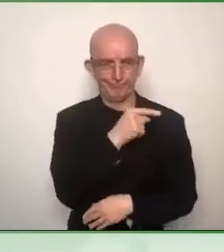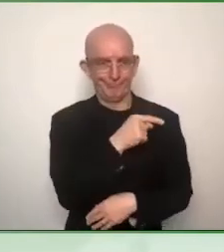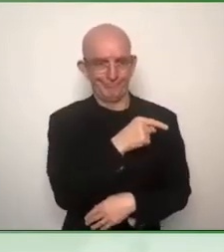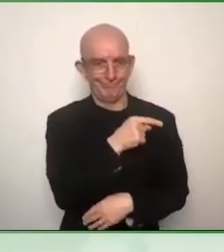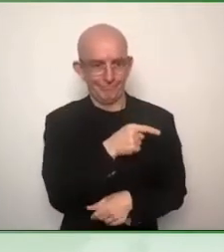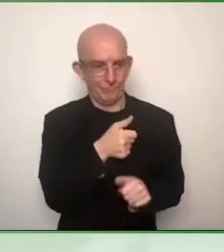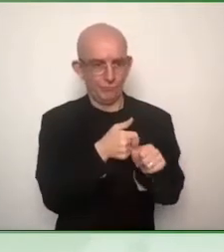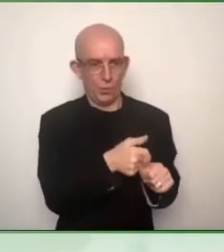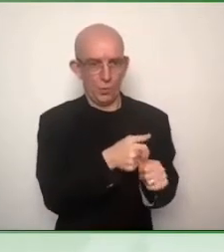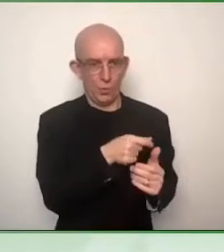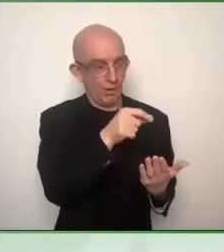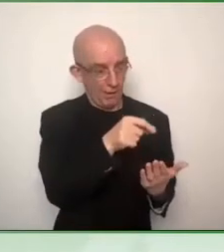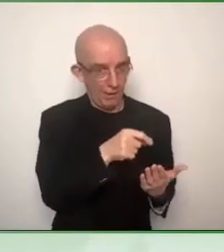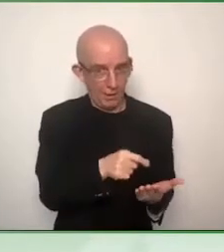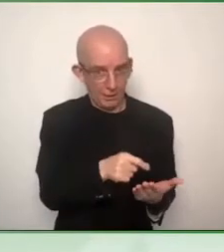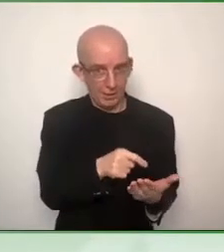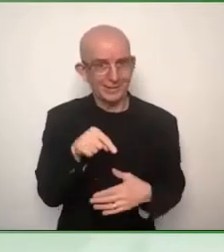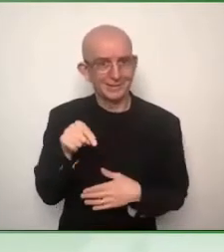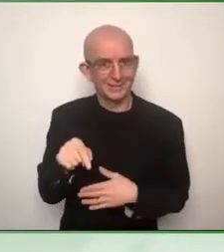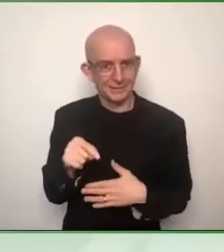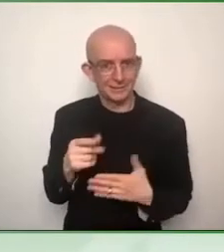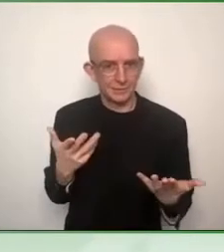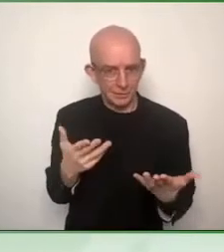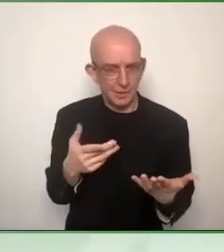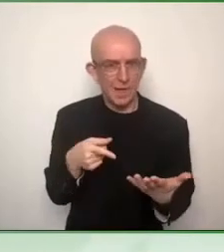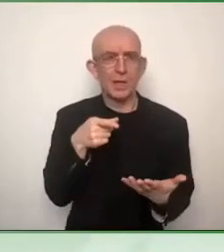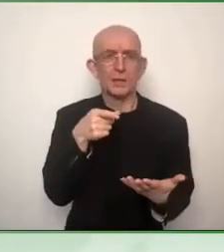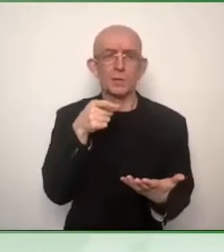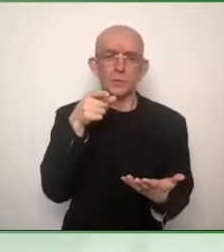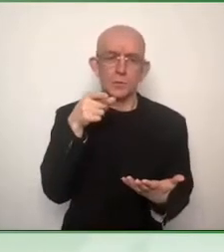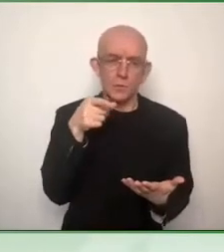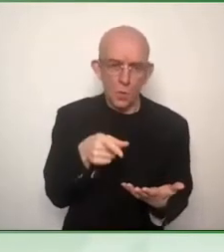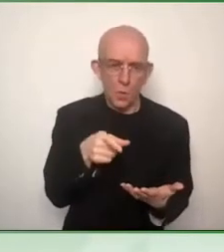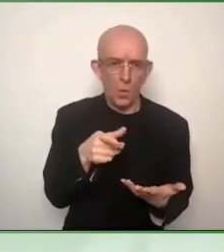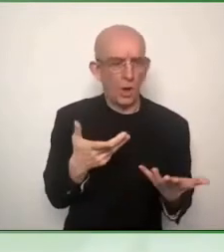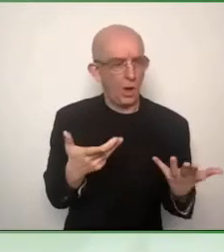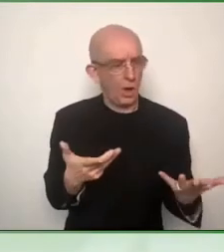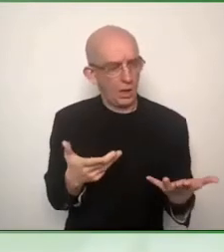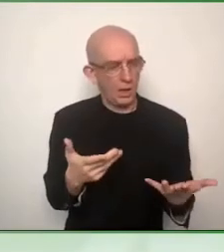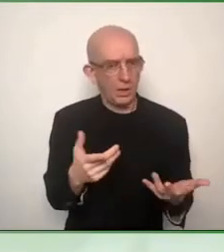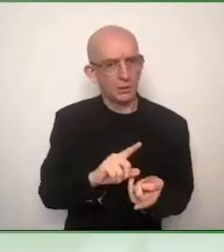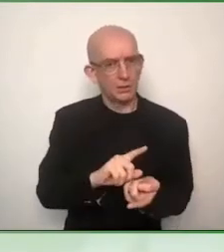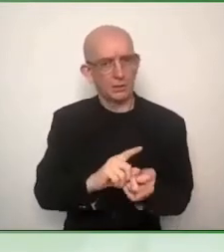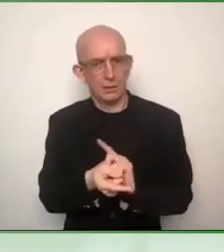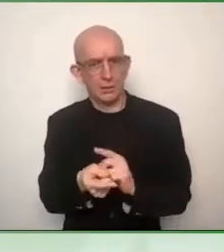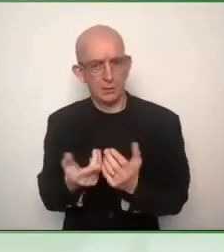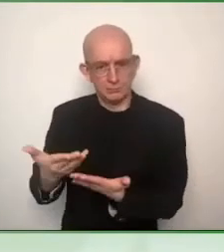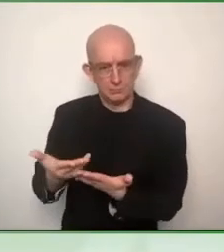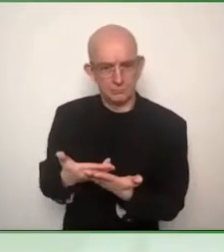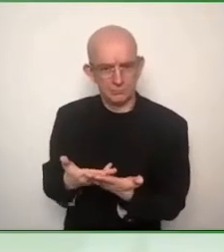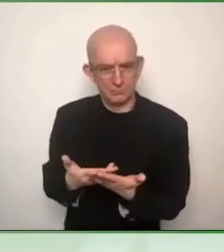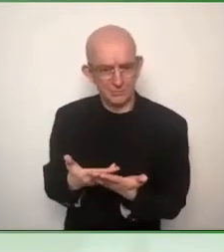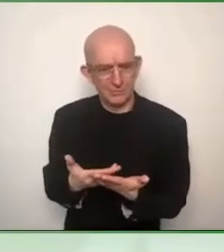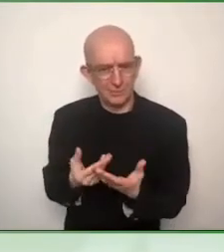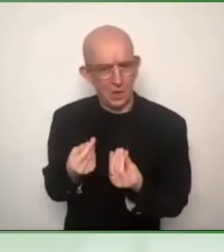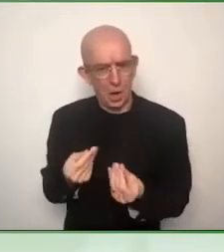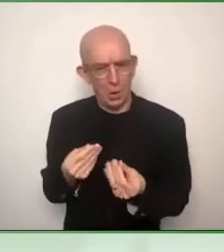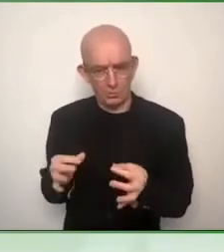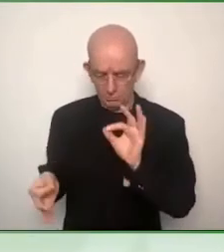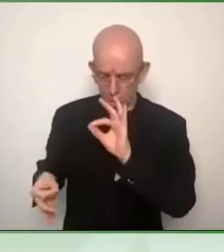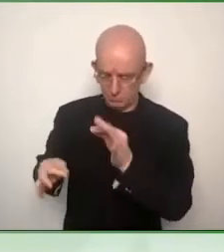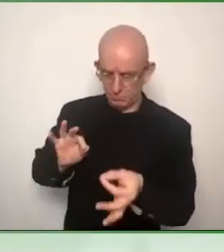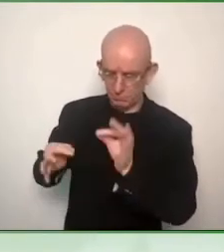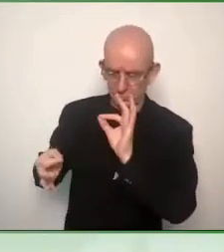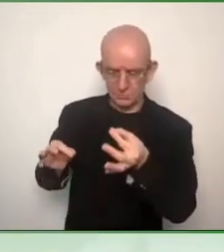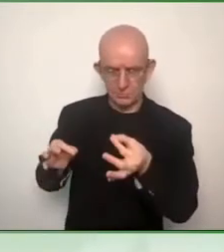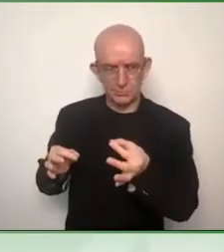about your customer services. The directive, for example, says that when there might,